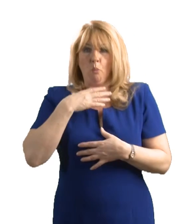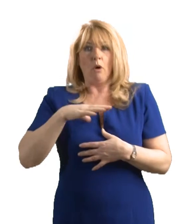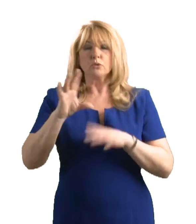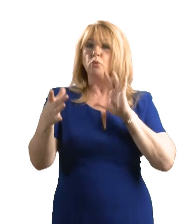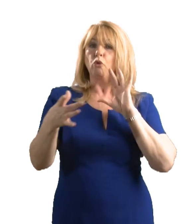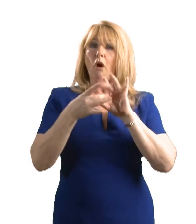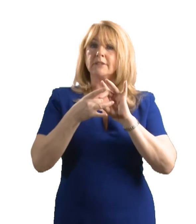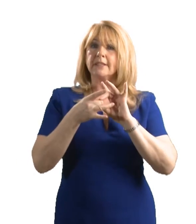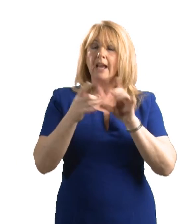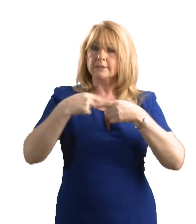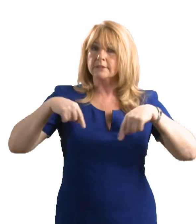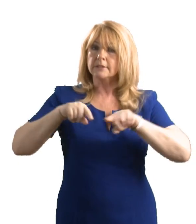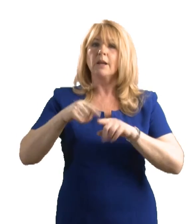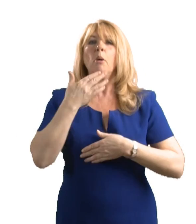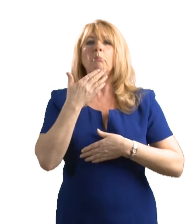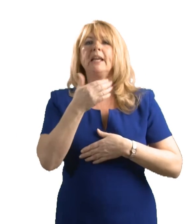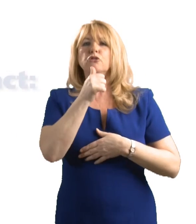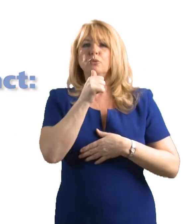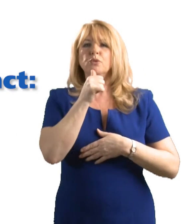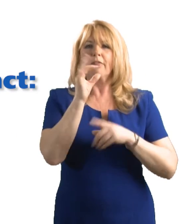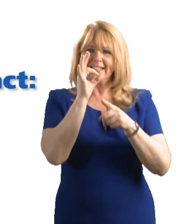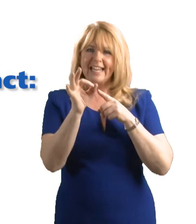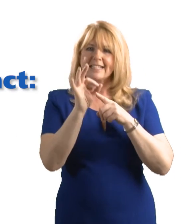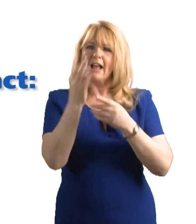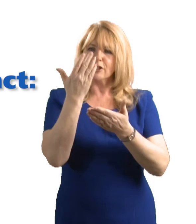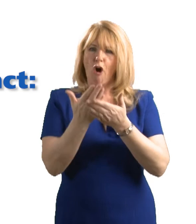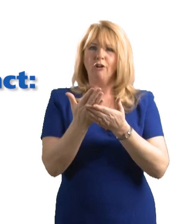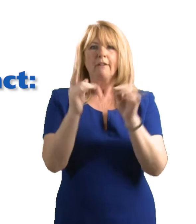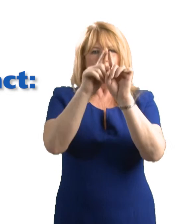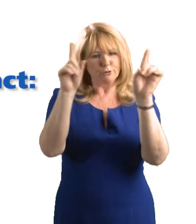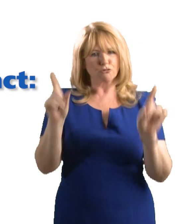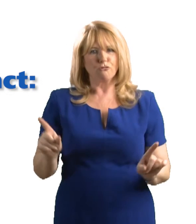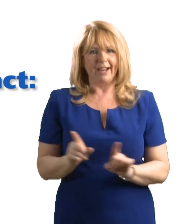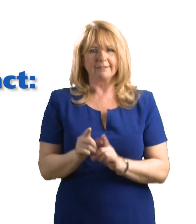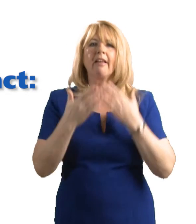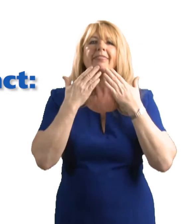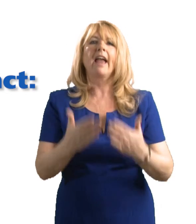provided on the screen. Thank you. you. Thank you.